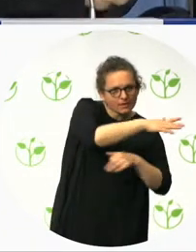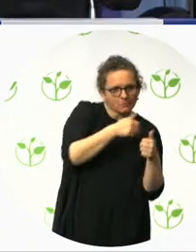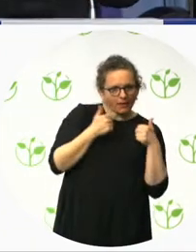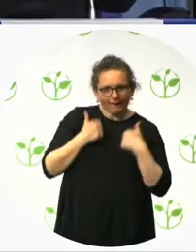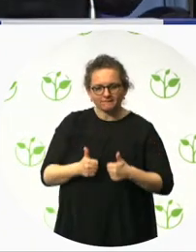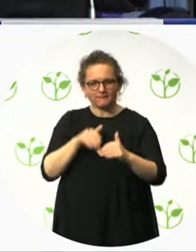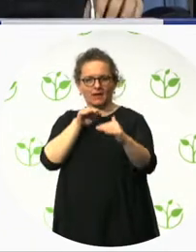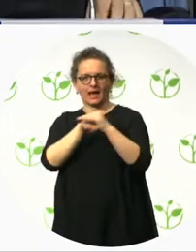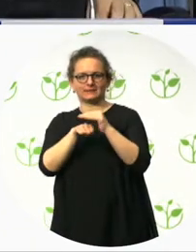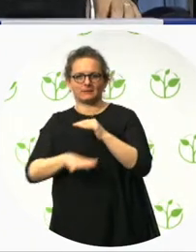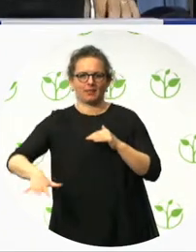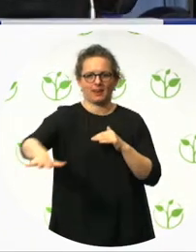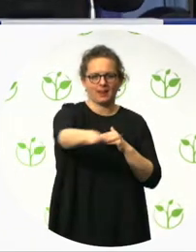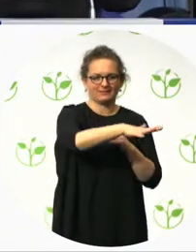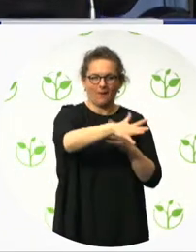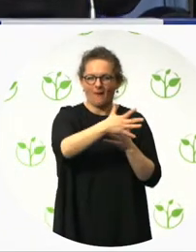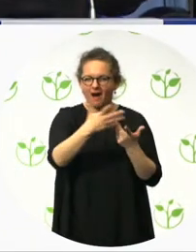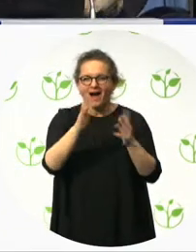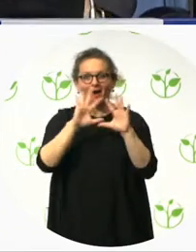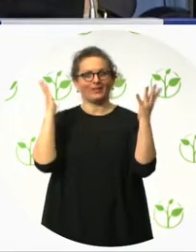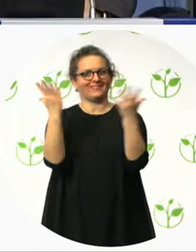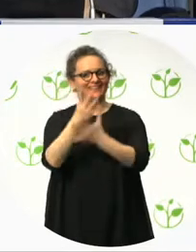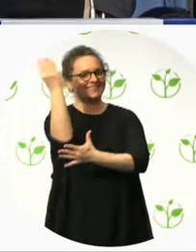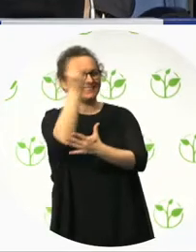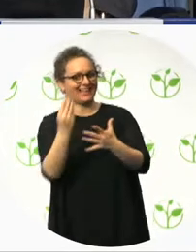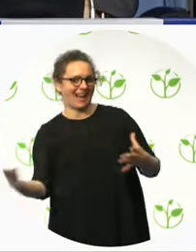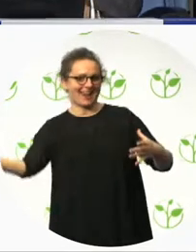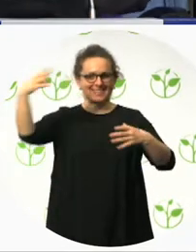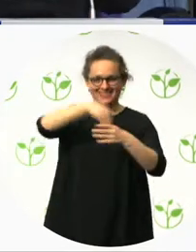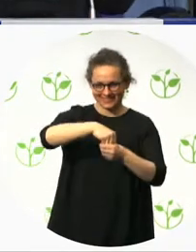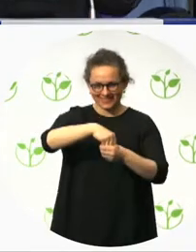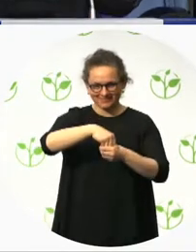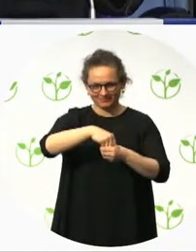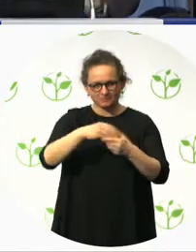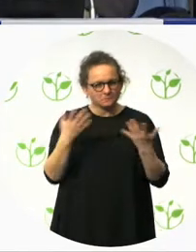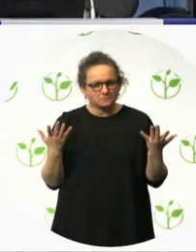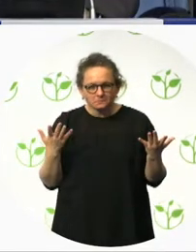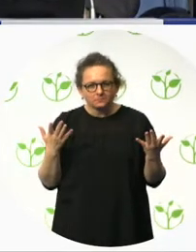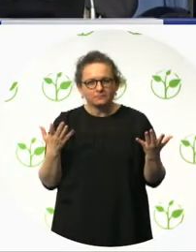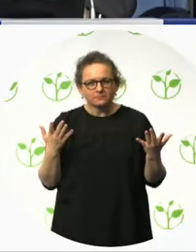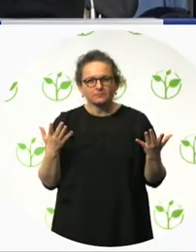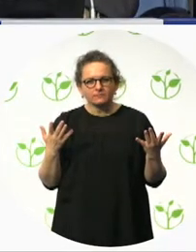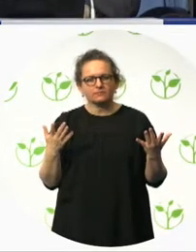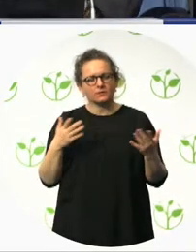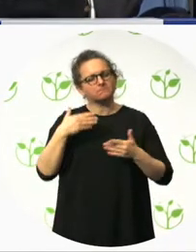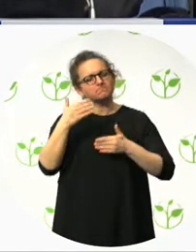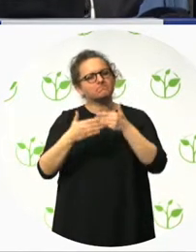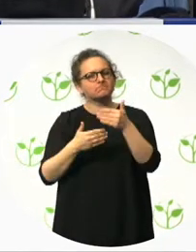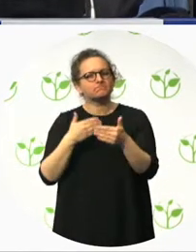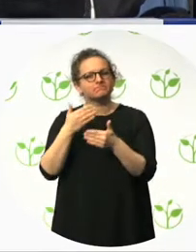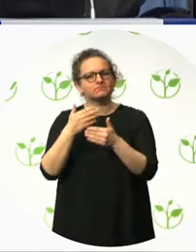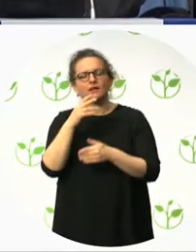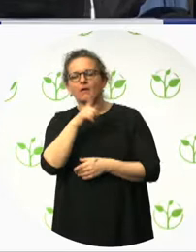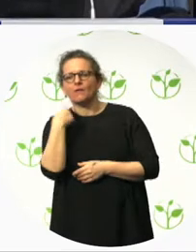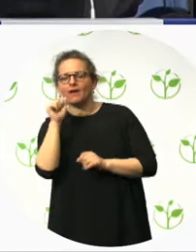it, convert the establishment into a commercial reference point in terms of accessibility and removal of barriers